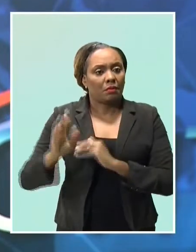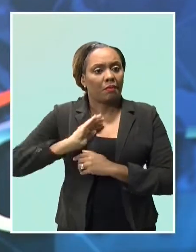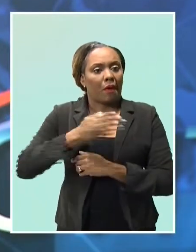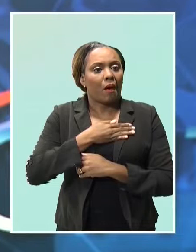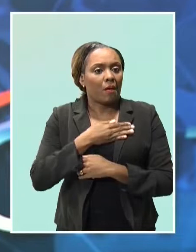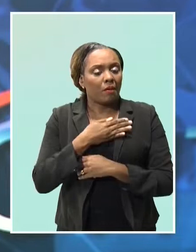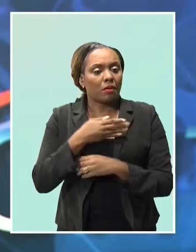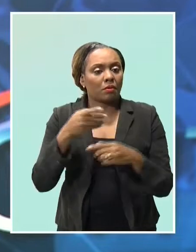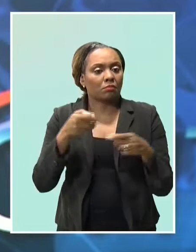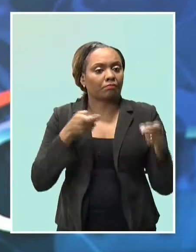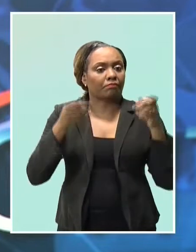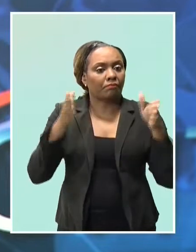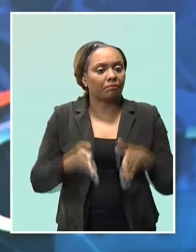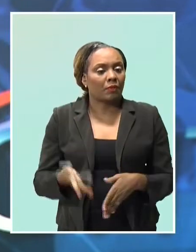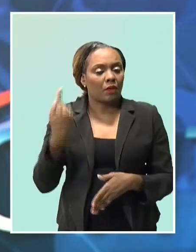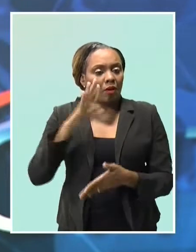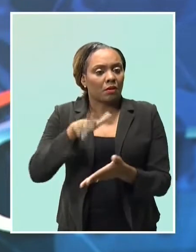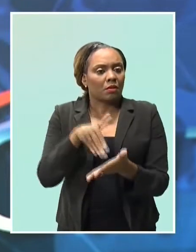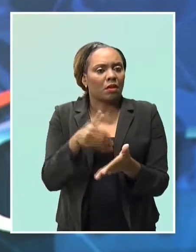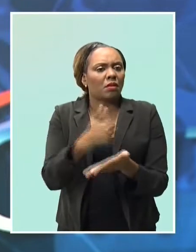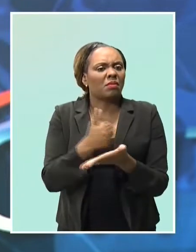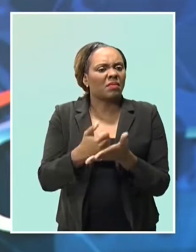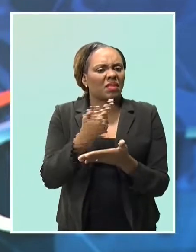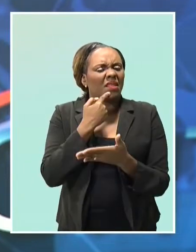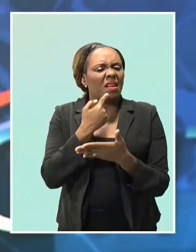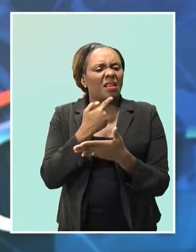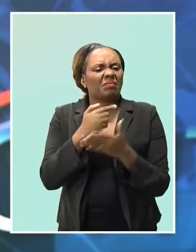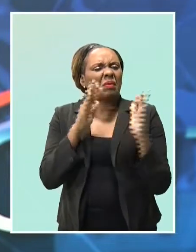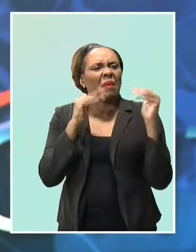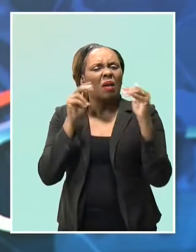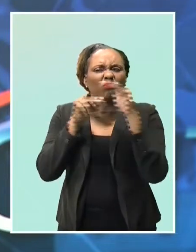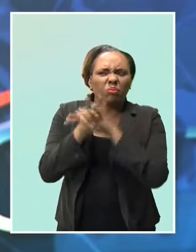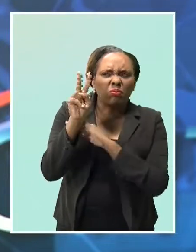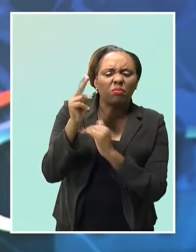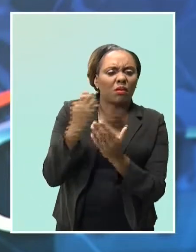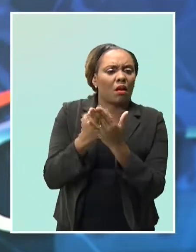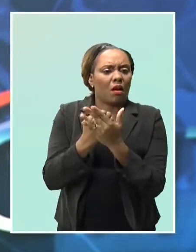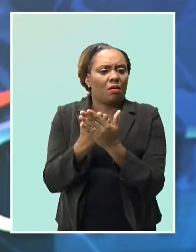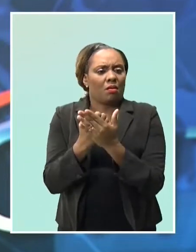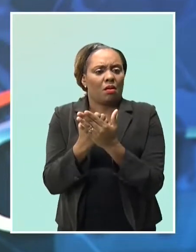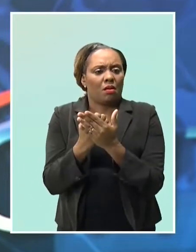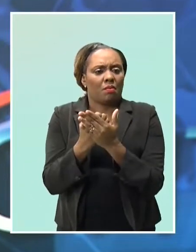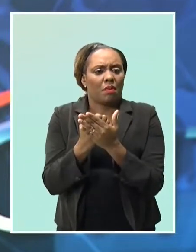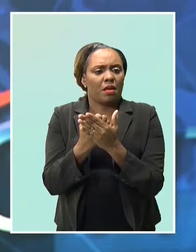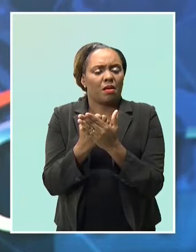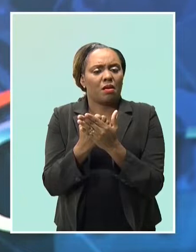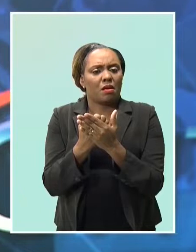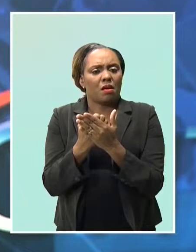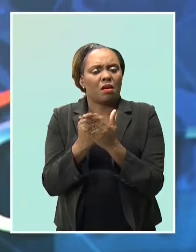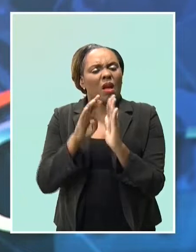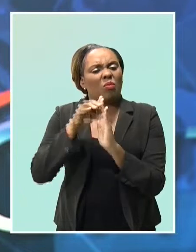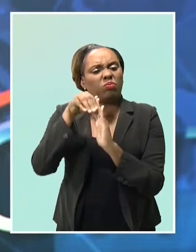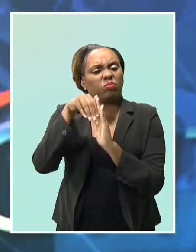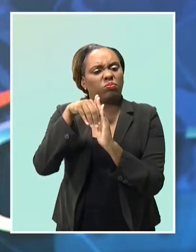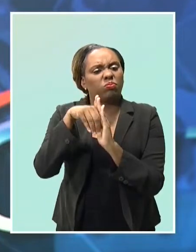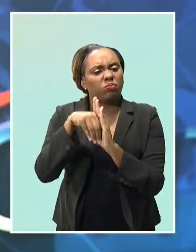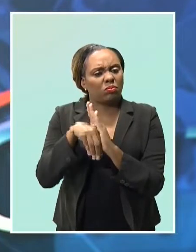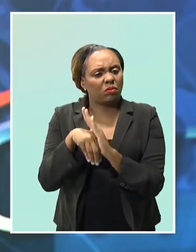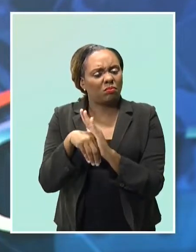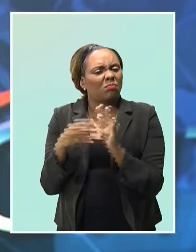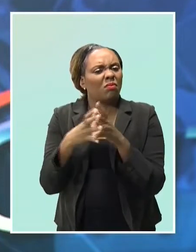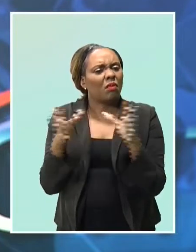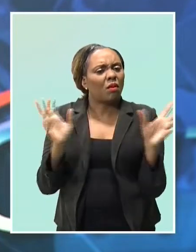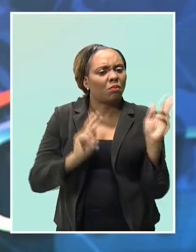Cleverston Haynes, says he is expecting economic activity to contract, bringing with it the potential for significant job